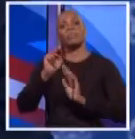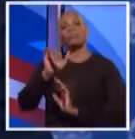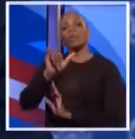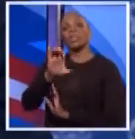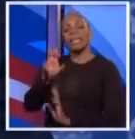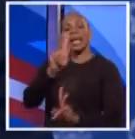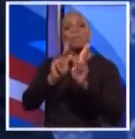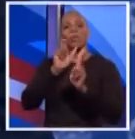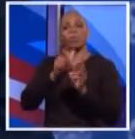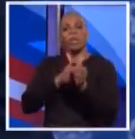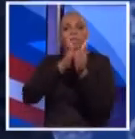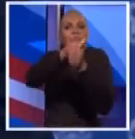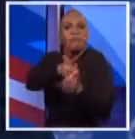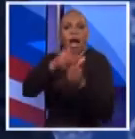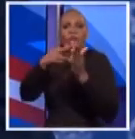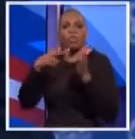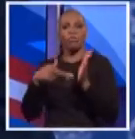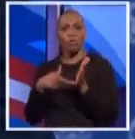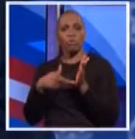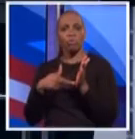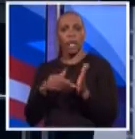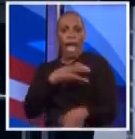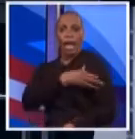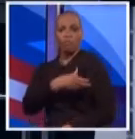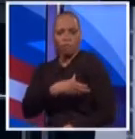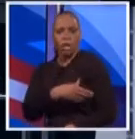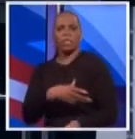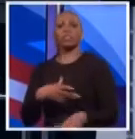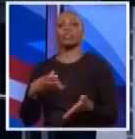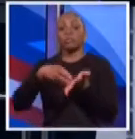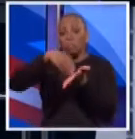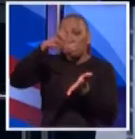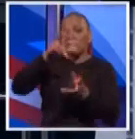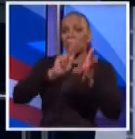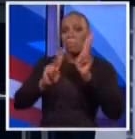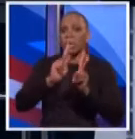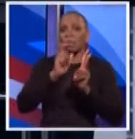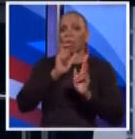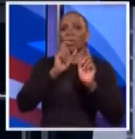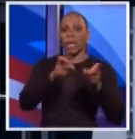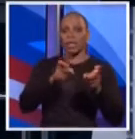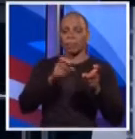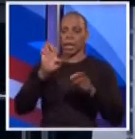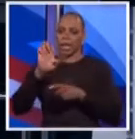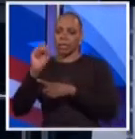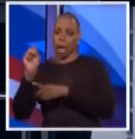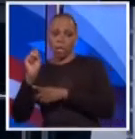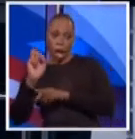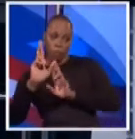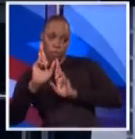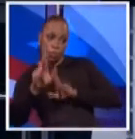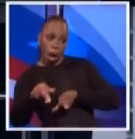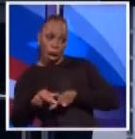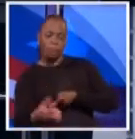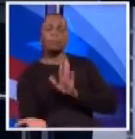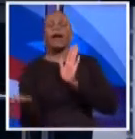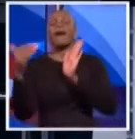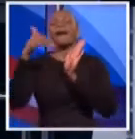to play by the rules that some rich and powerful people give them. And we've got to change that in this election. But can I simply respond? Because, again,